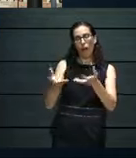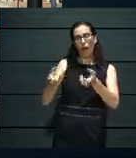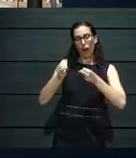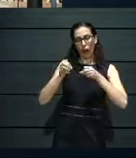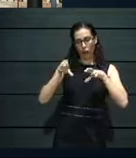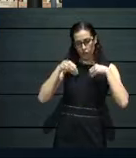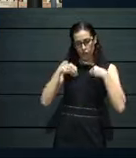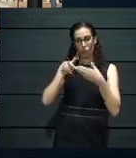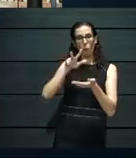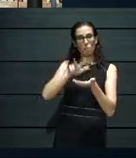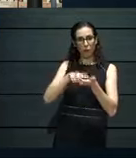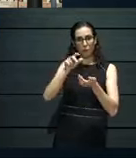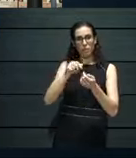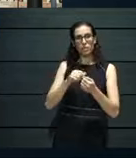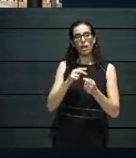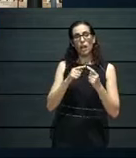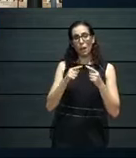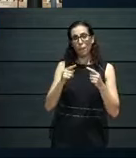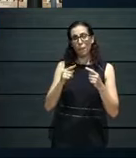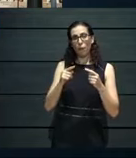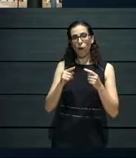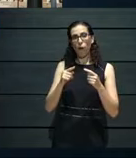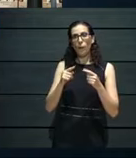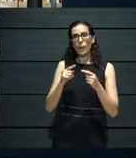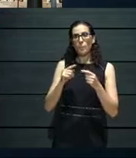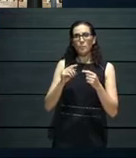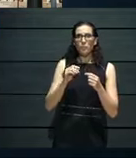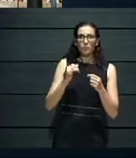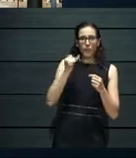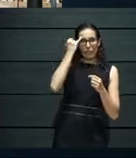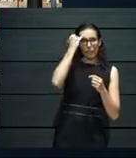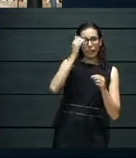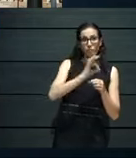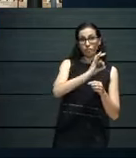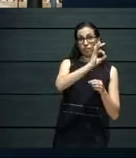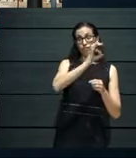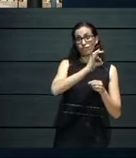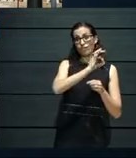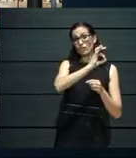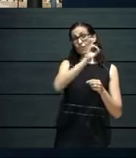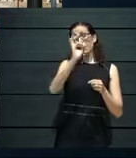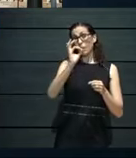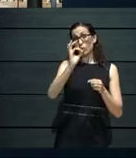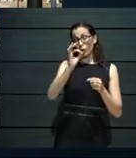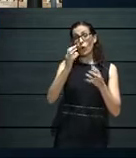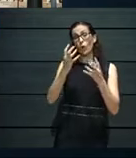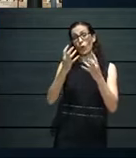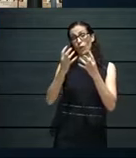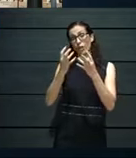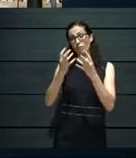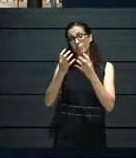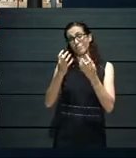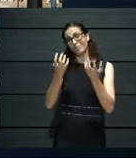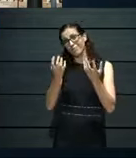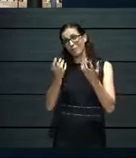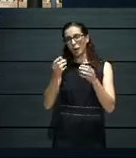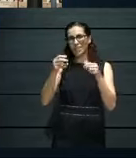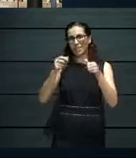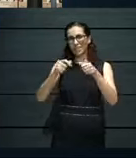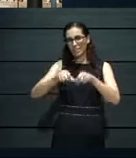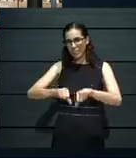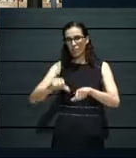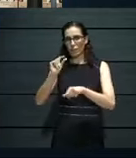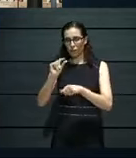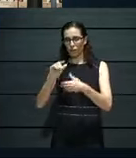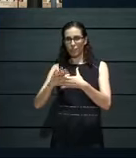But the original idea fizzled out somehow, because this was meant to reach people in their own homes. And then we had to turn it